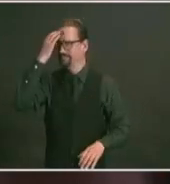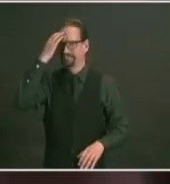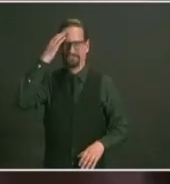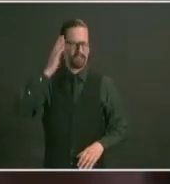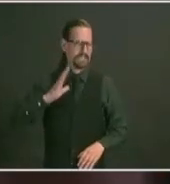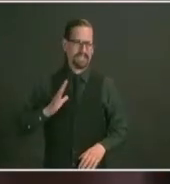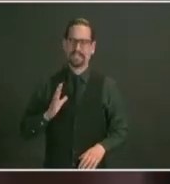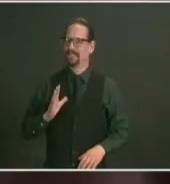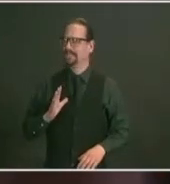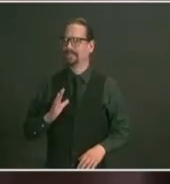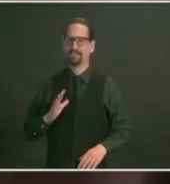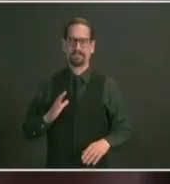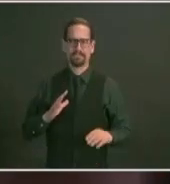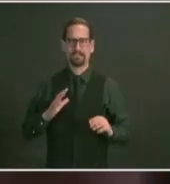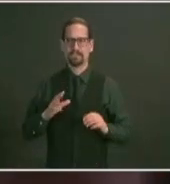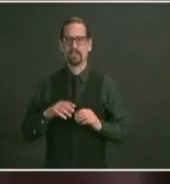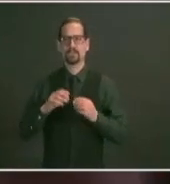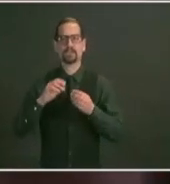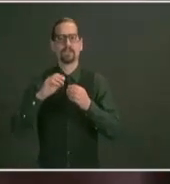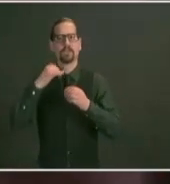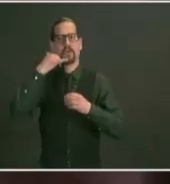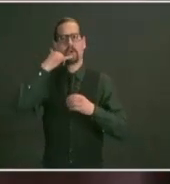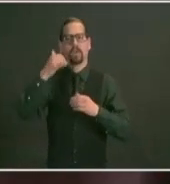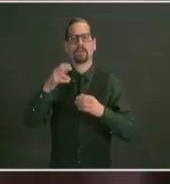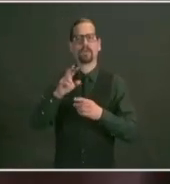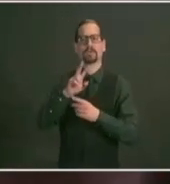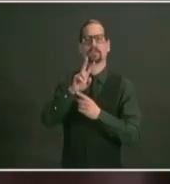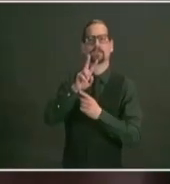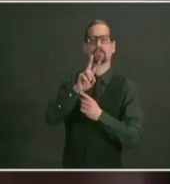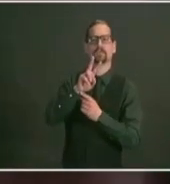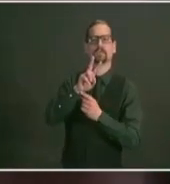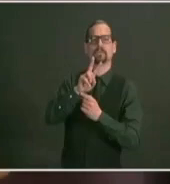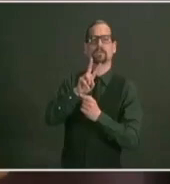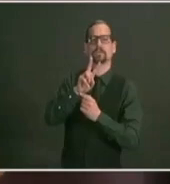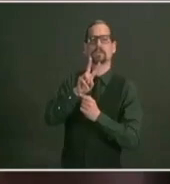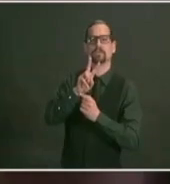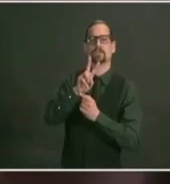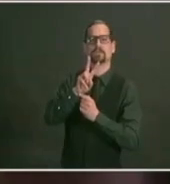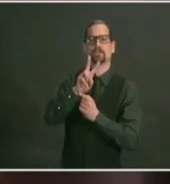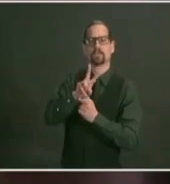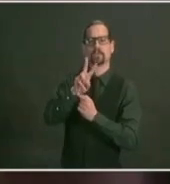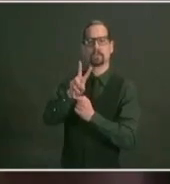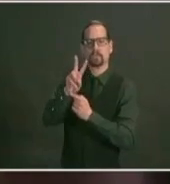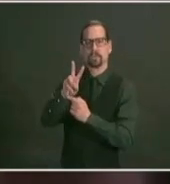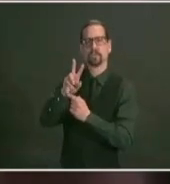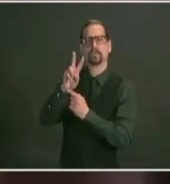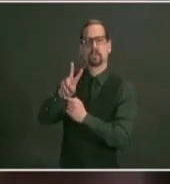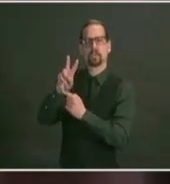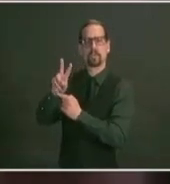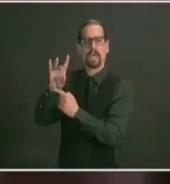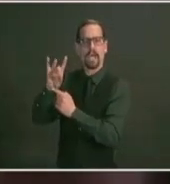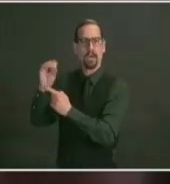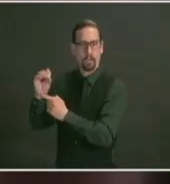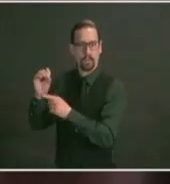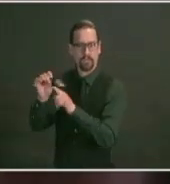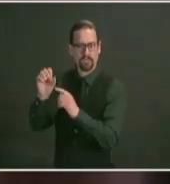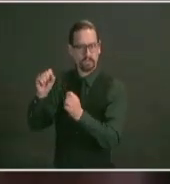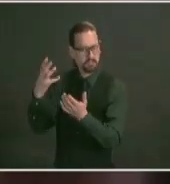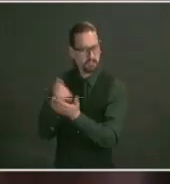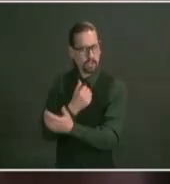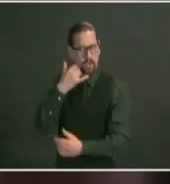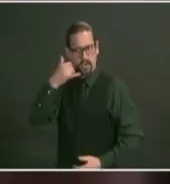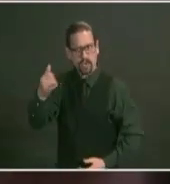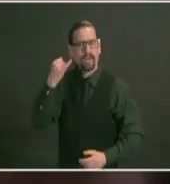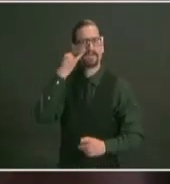call us let us know that you or a family member or a loved one or a friend you know is homebound and we